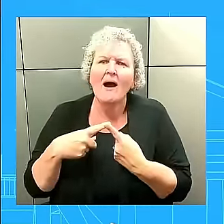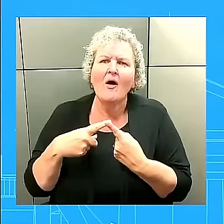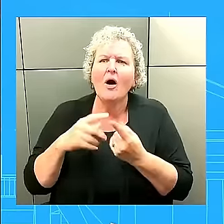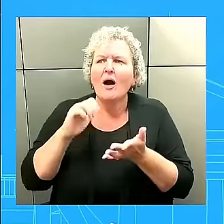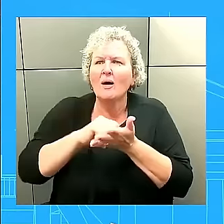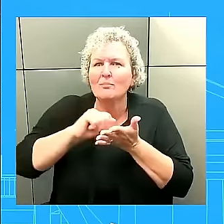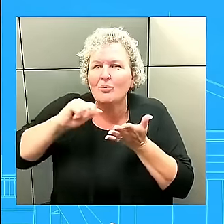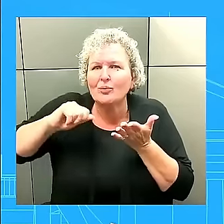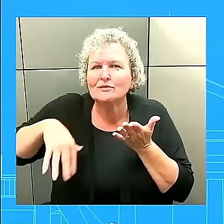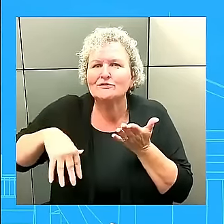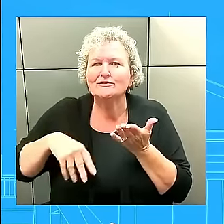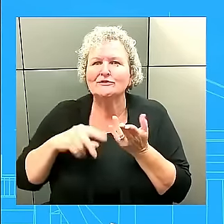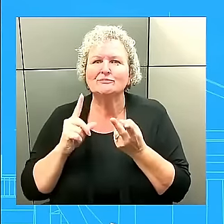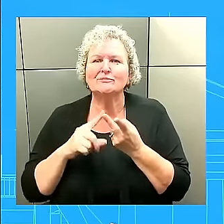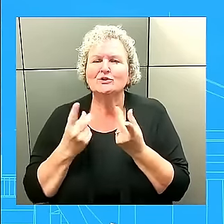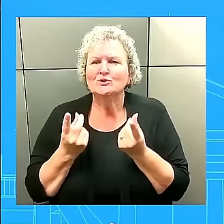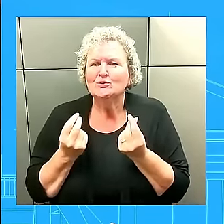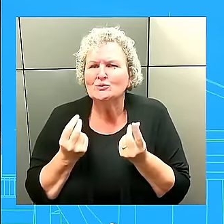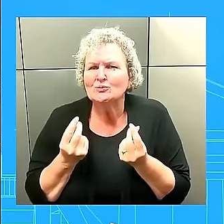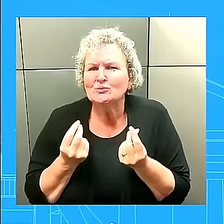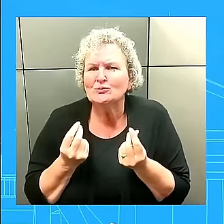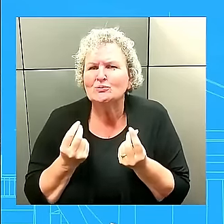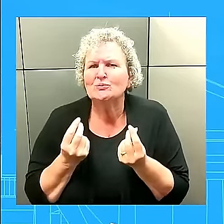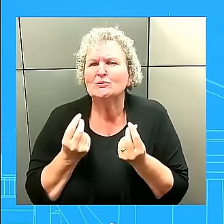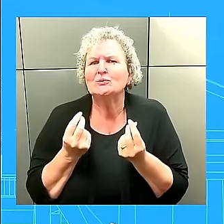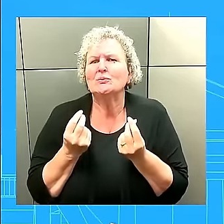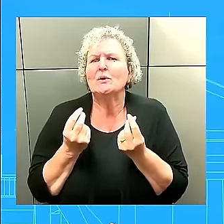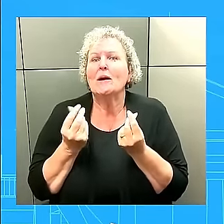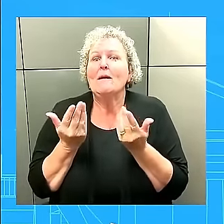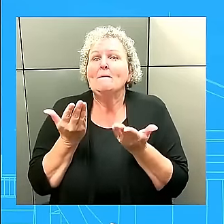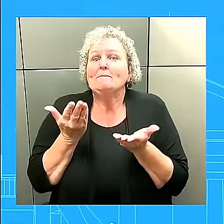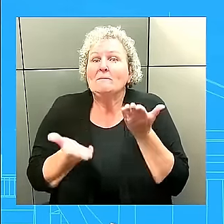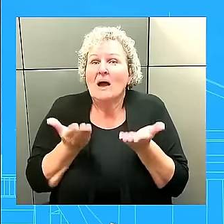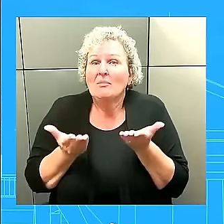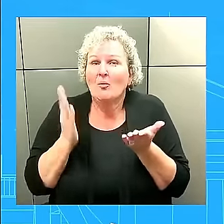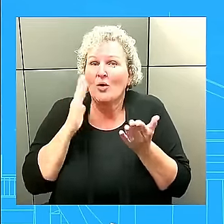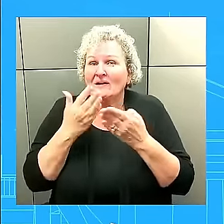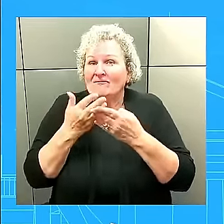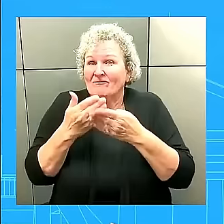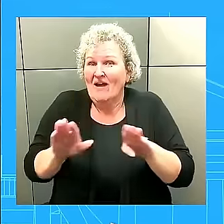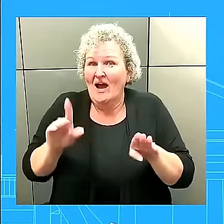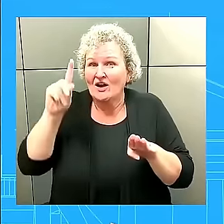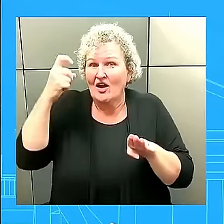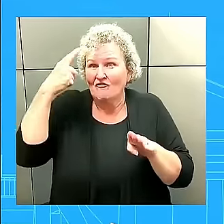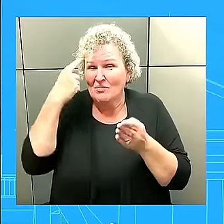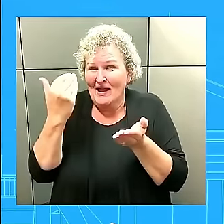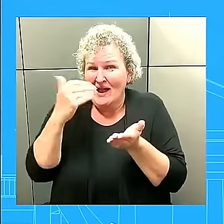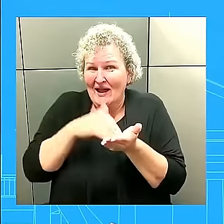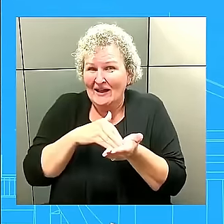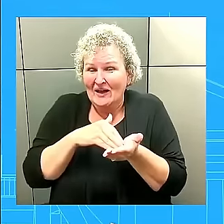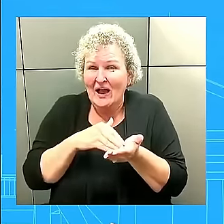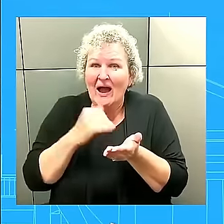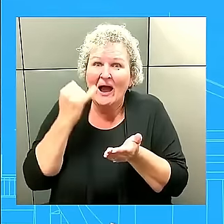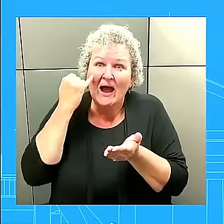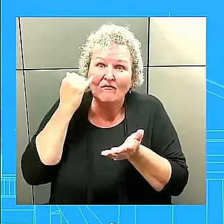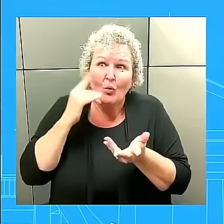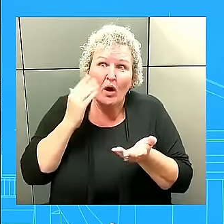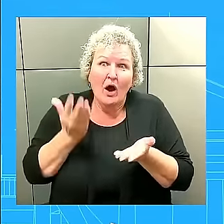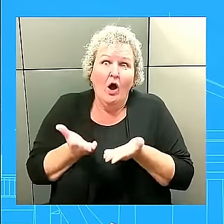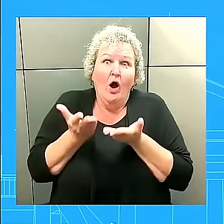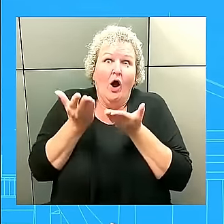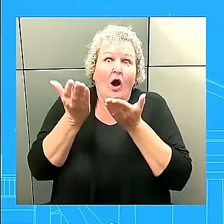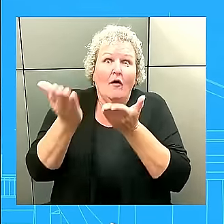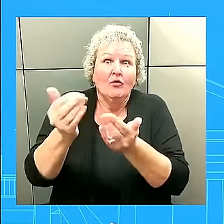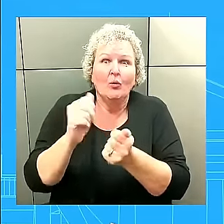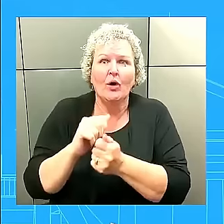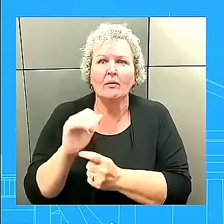being a potential divided government like we have now, whether or not she would be willing to offer concessions, things like religious freedom on the issue of abortion. And